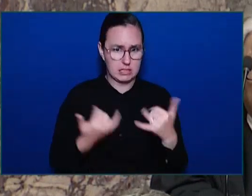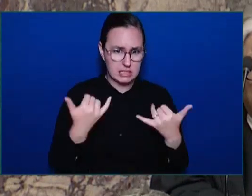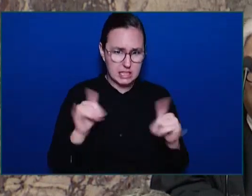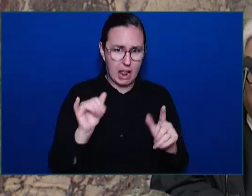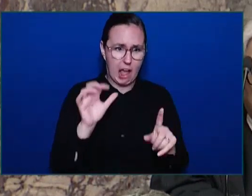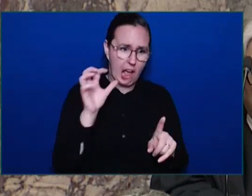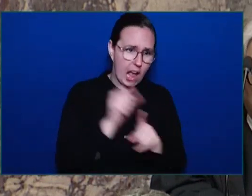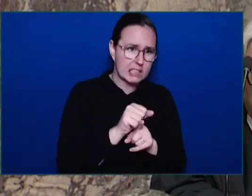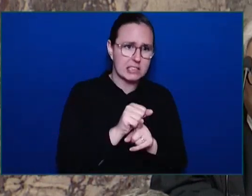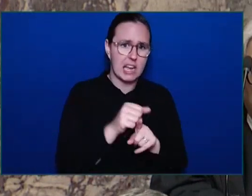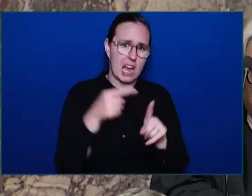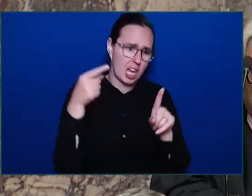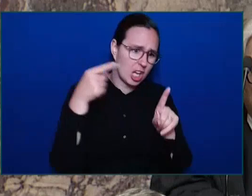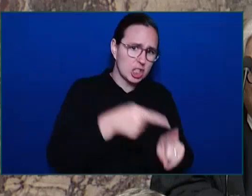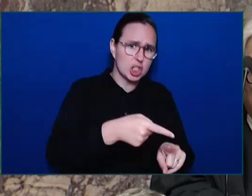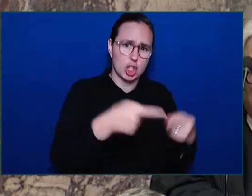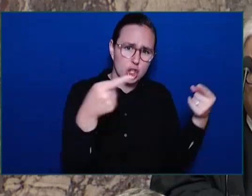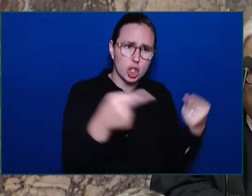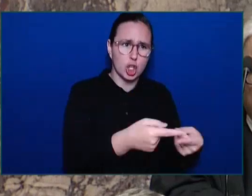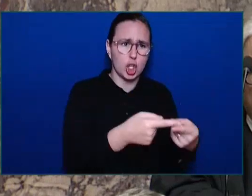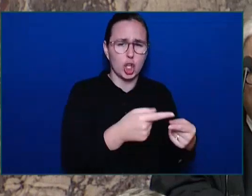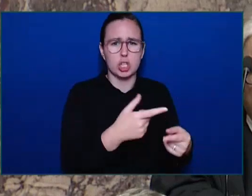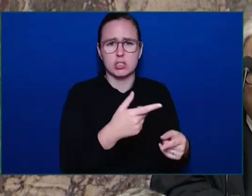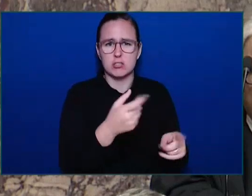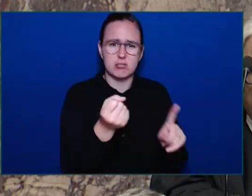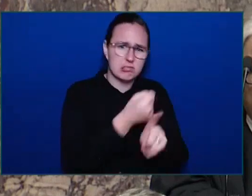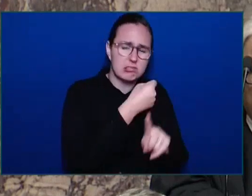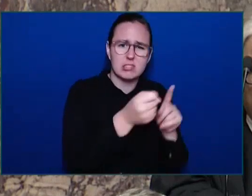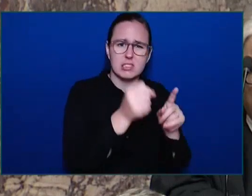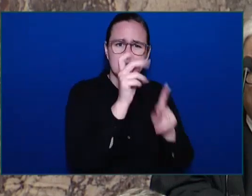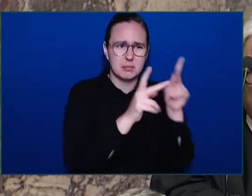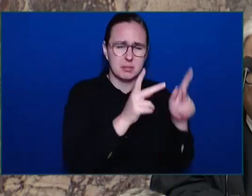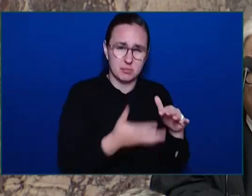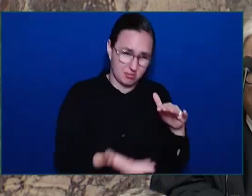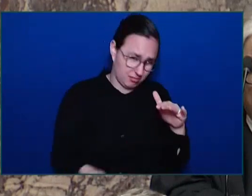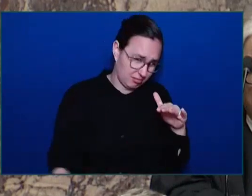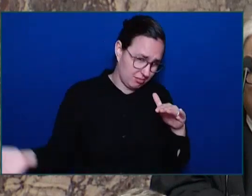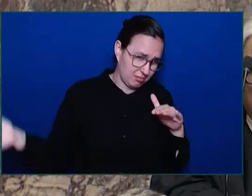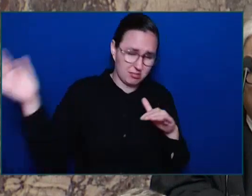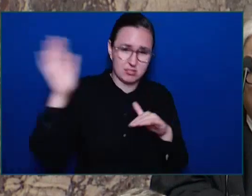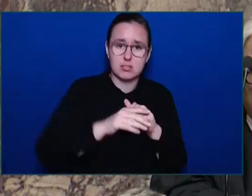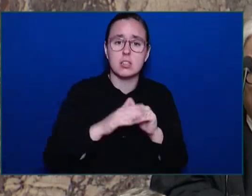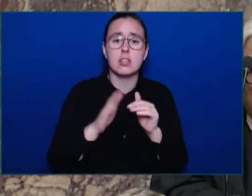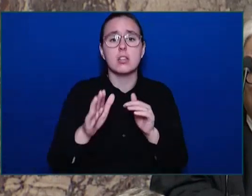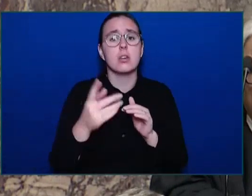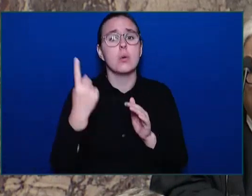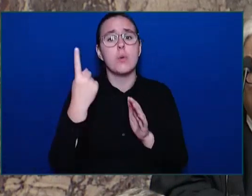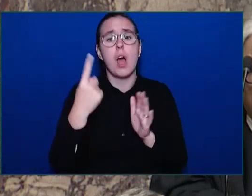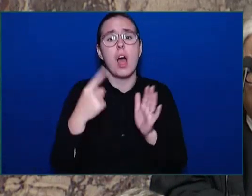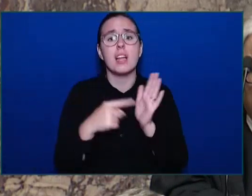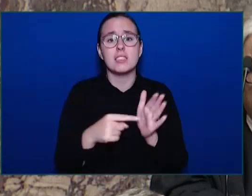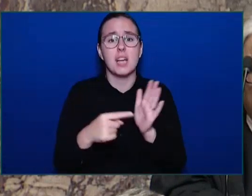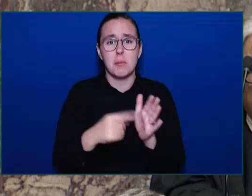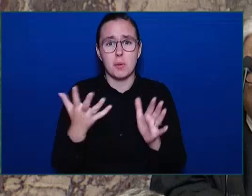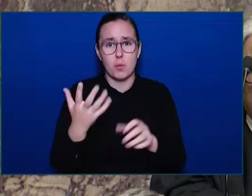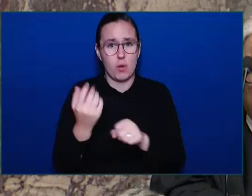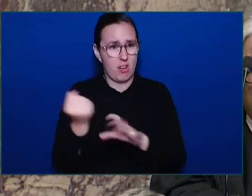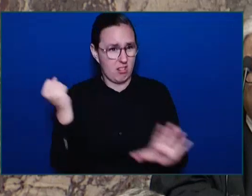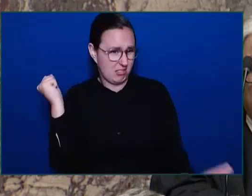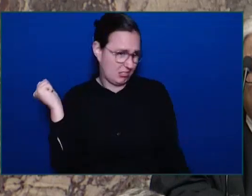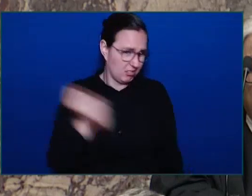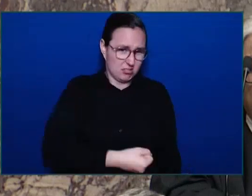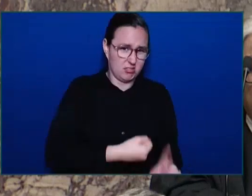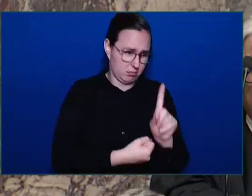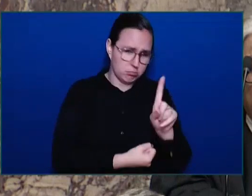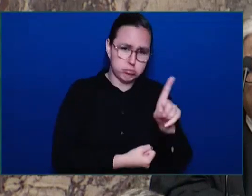Just take one account of a victim that gets hit in the side of a head and tell them that this government is doing amazing